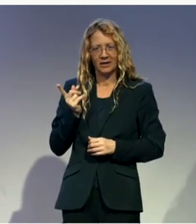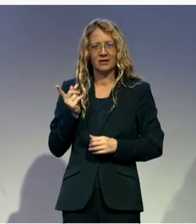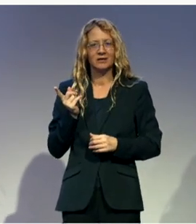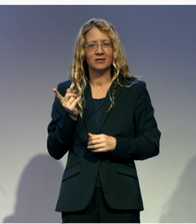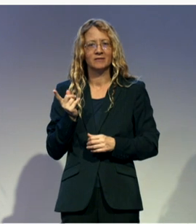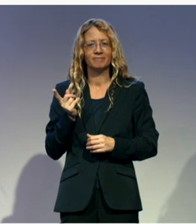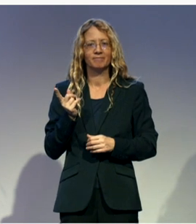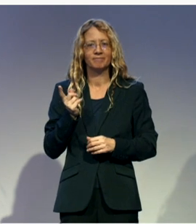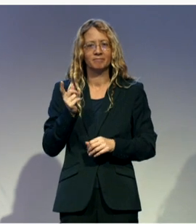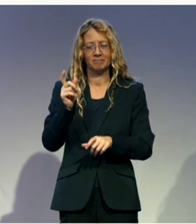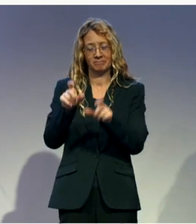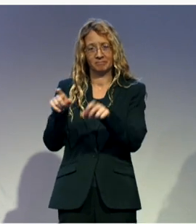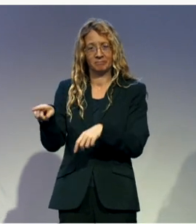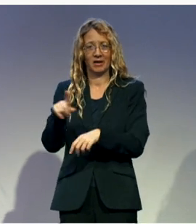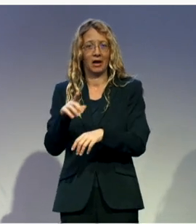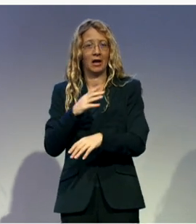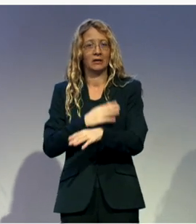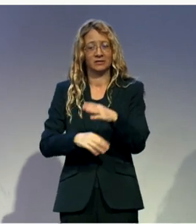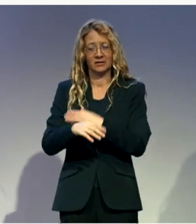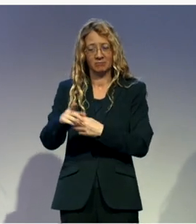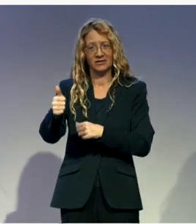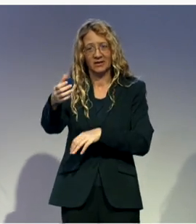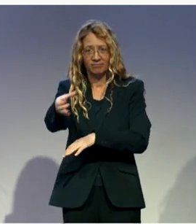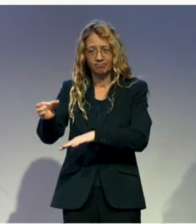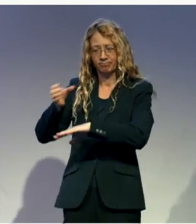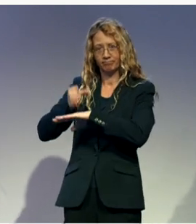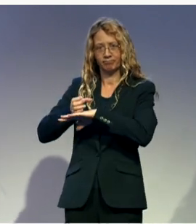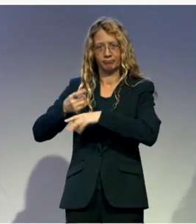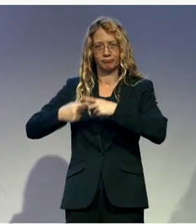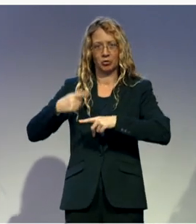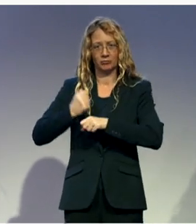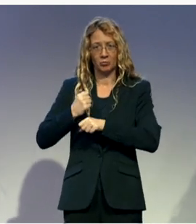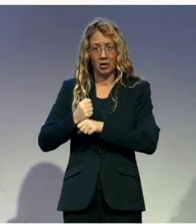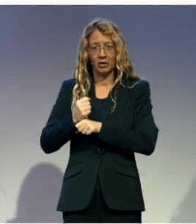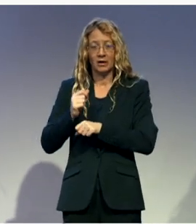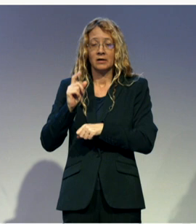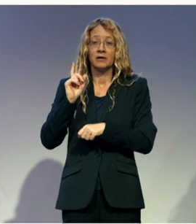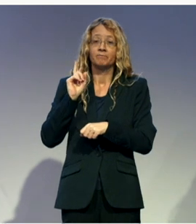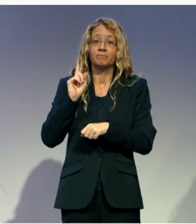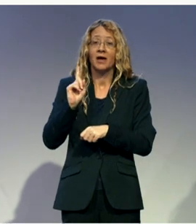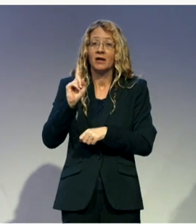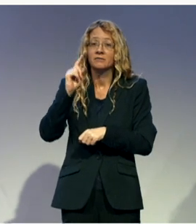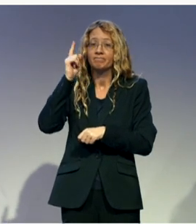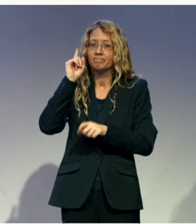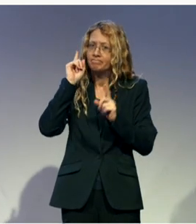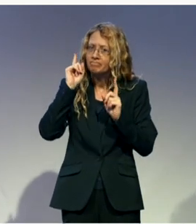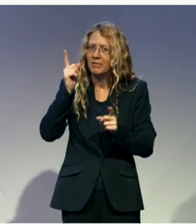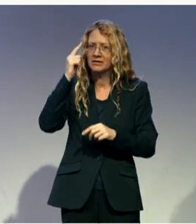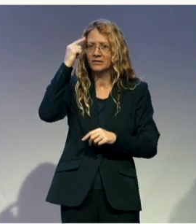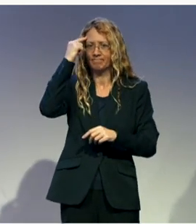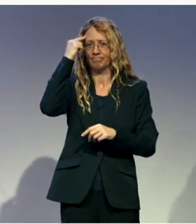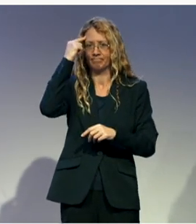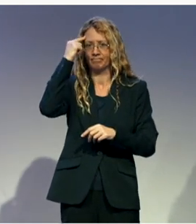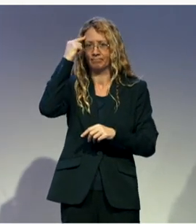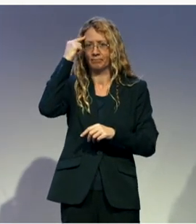and we cannot forget that actually it's all about power, and who in a country actually has power. And generally